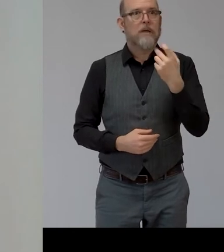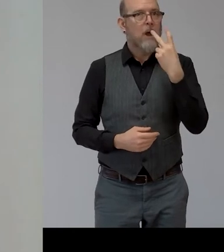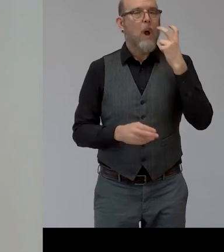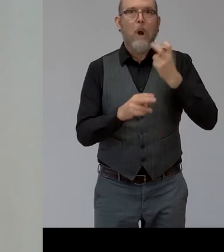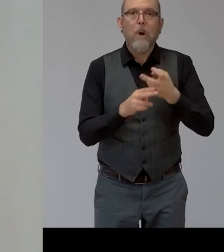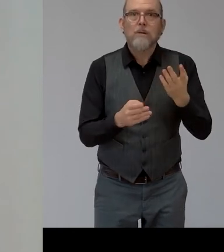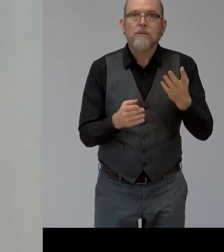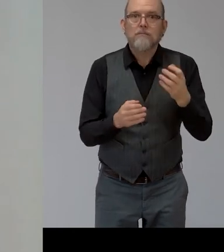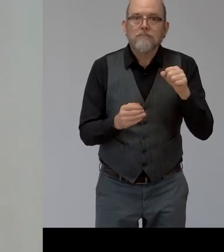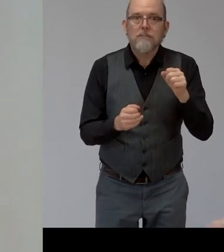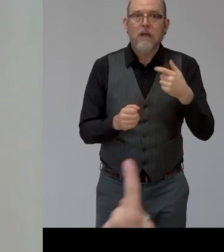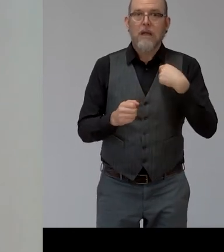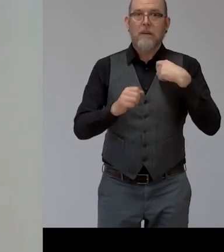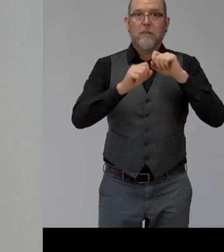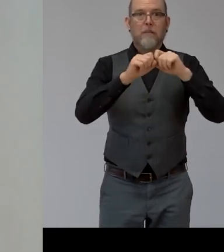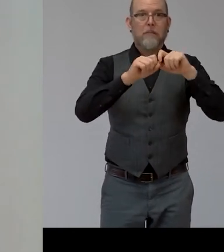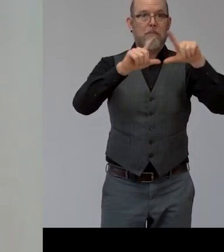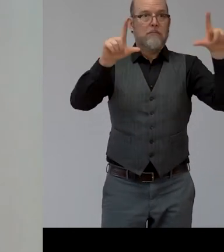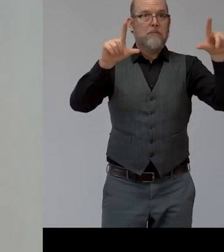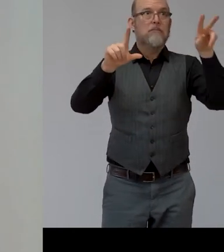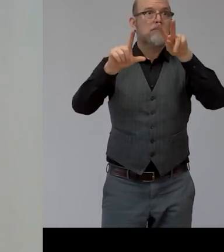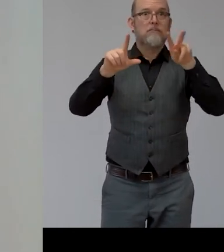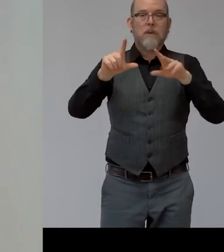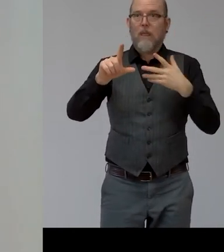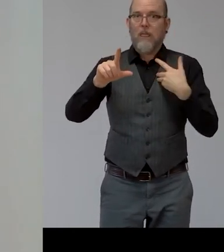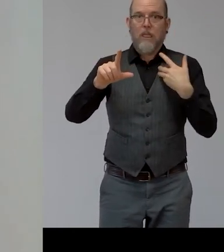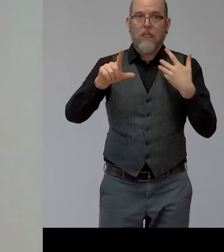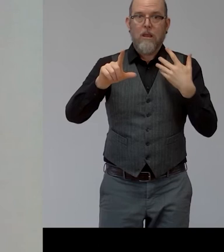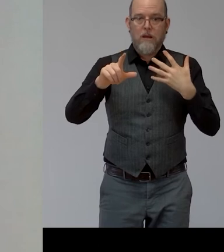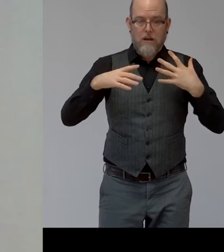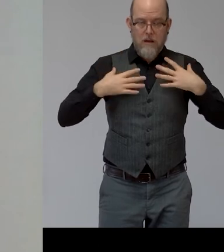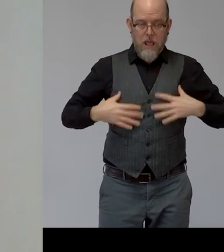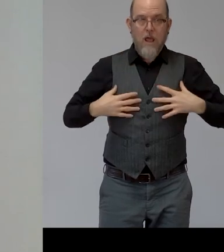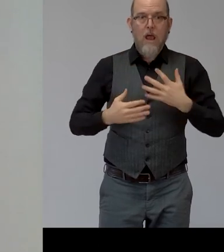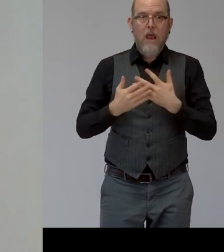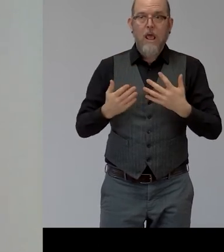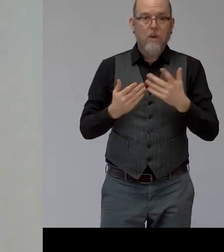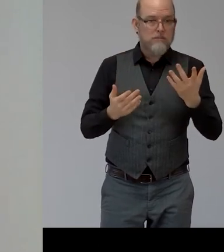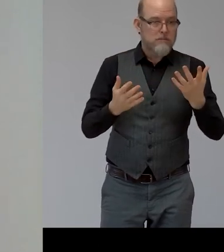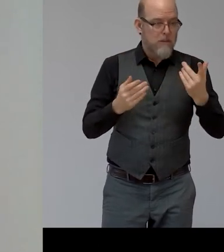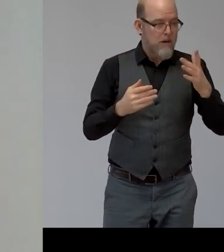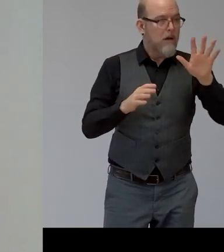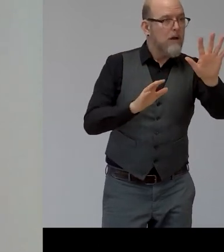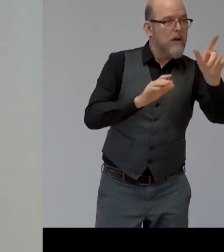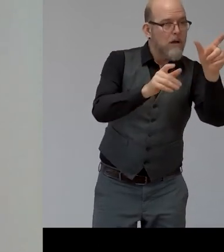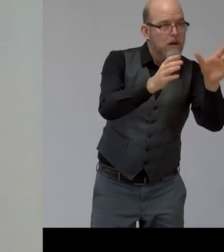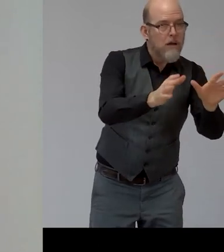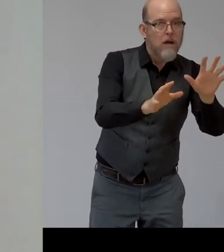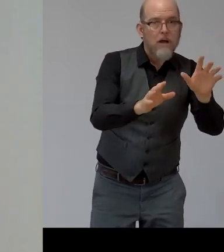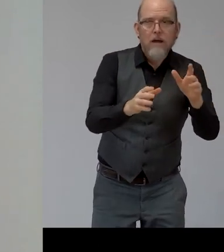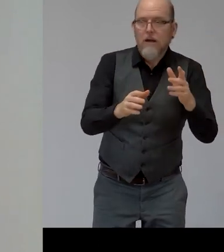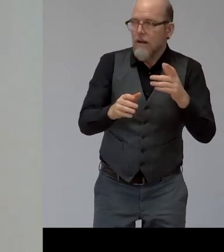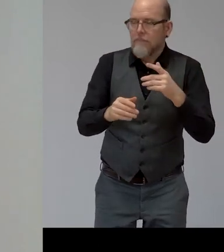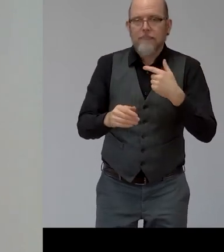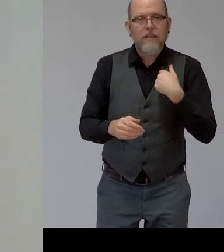cues like signs or look at body language look at where everyone is seated and try to understand where you need to go you do have some